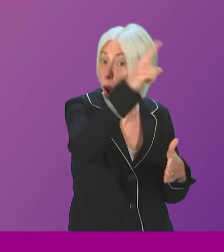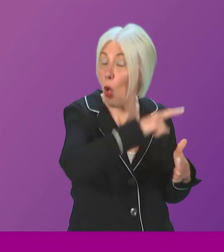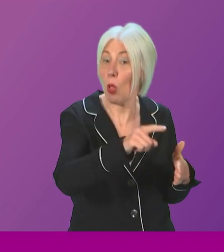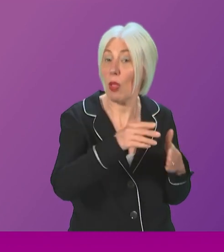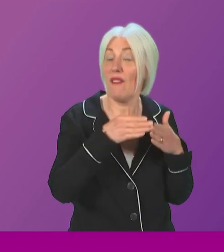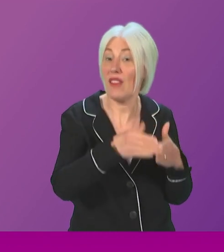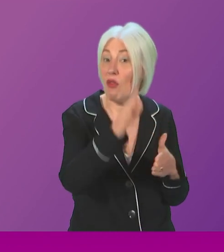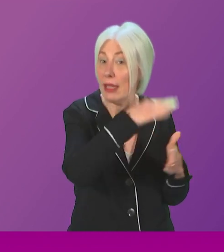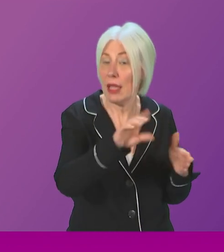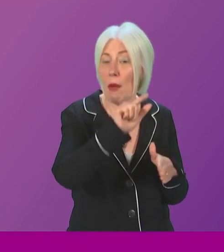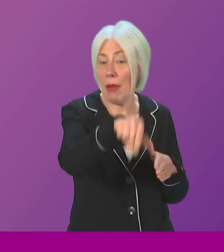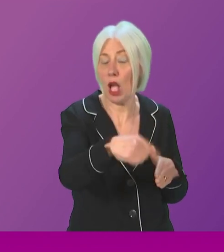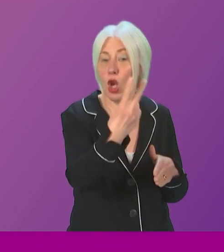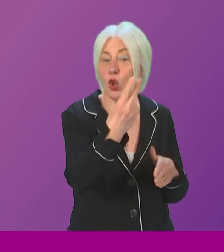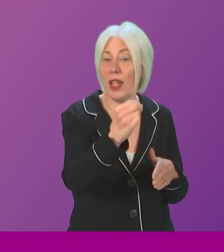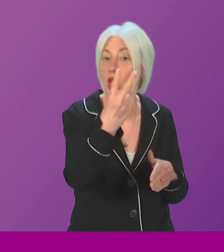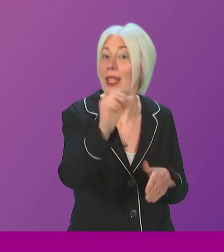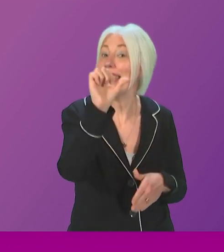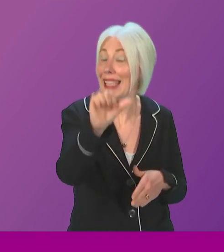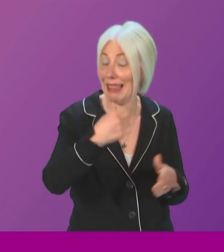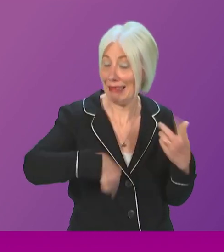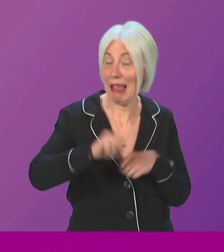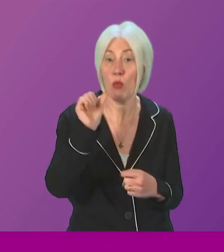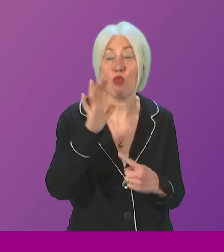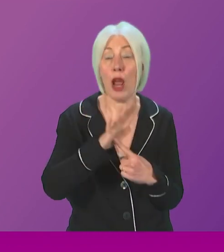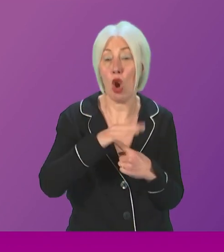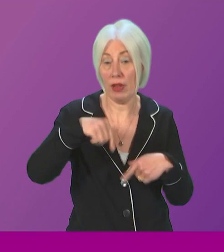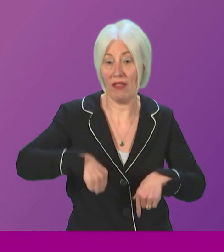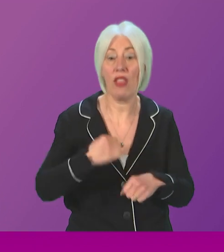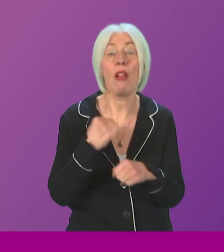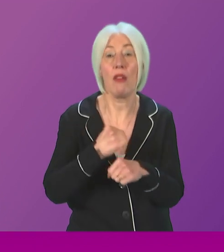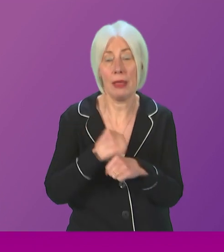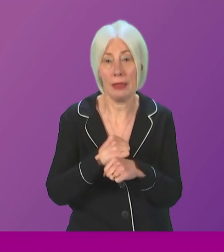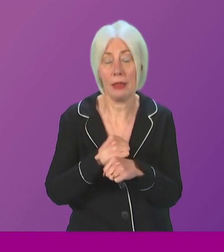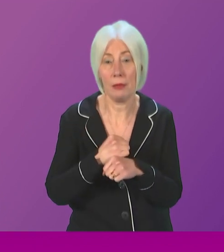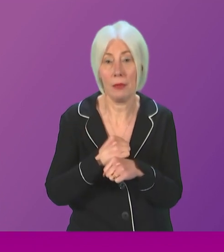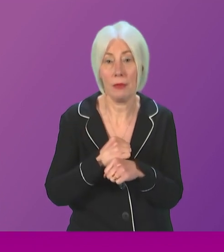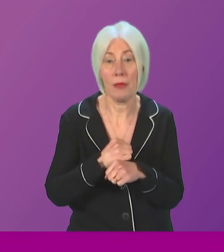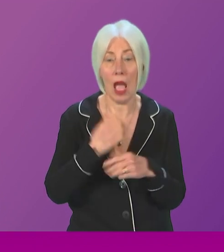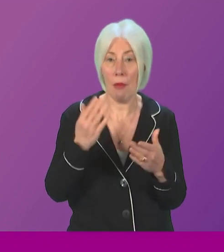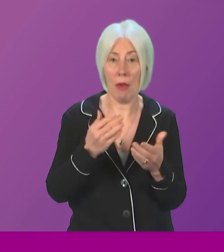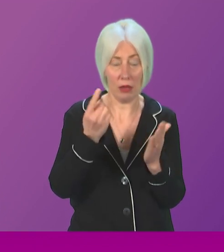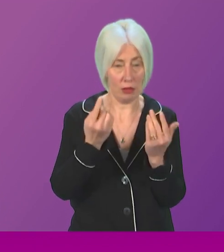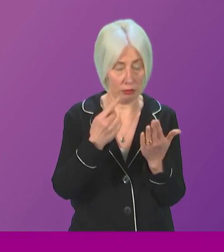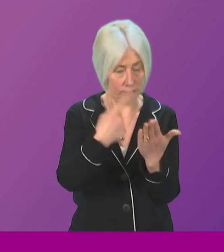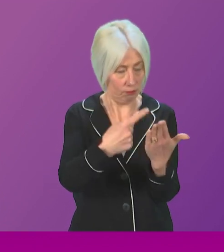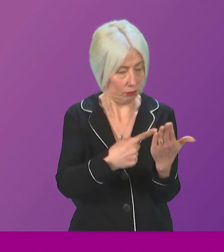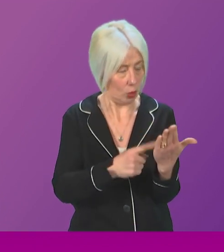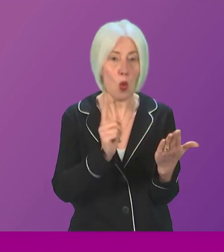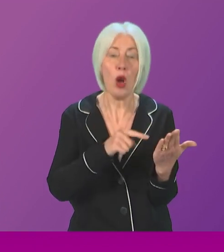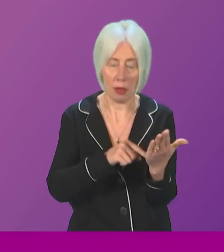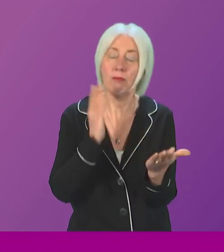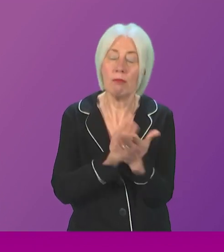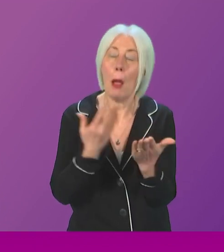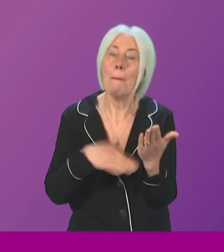by 2026. That's a priority for this government. And let's look at the facts because, of course, there has been